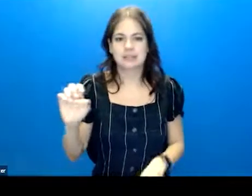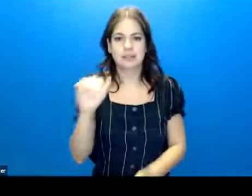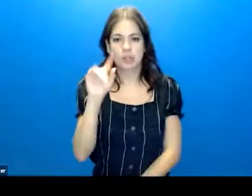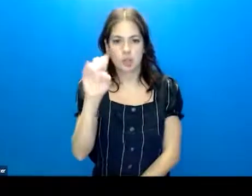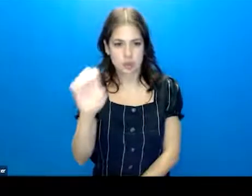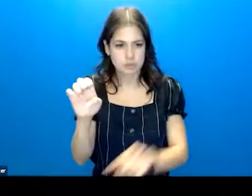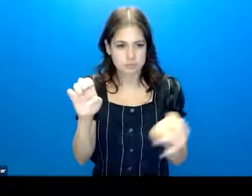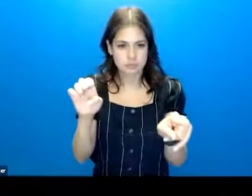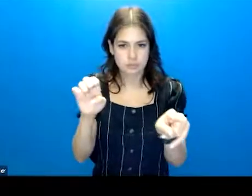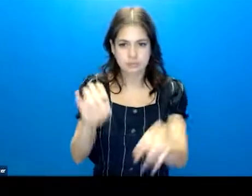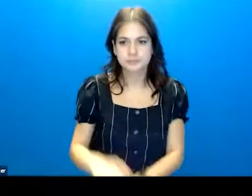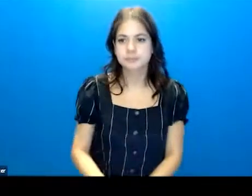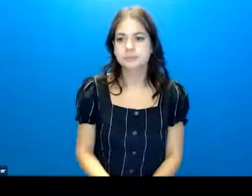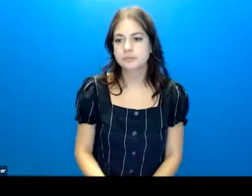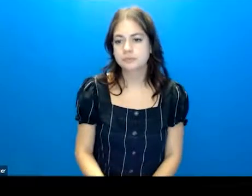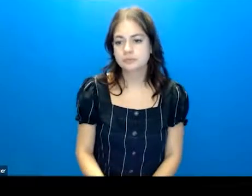here.